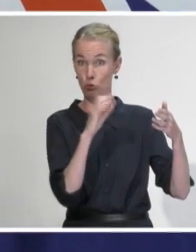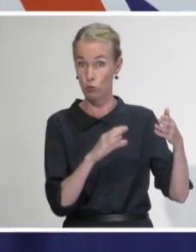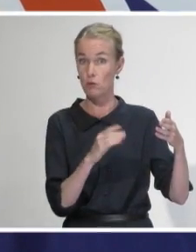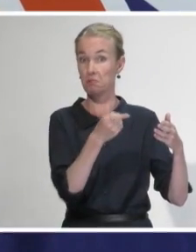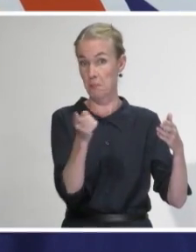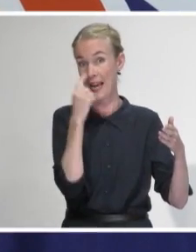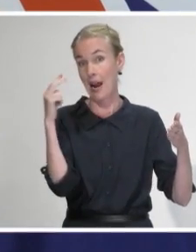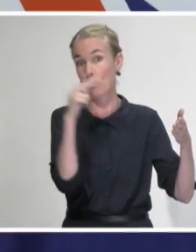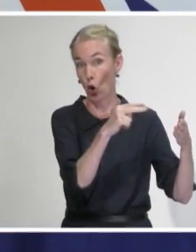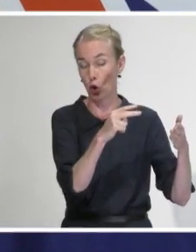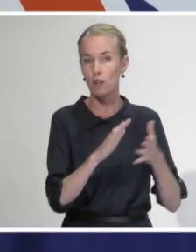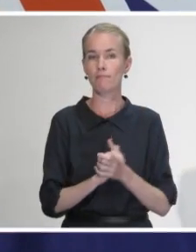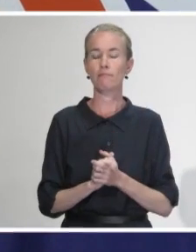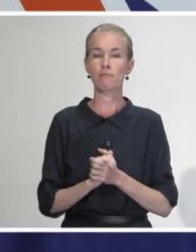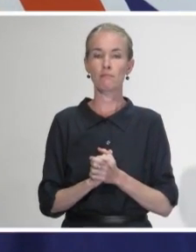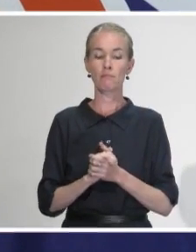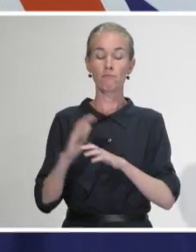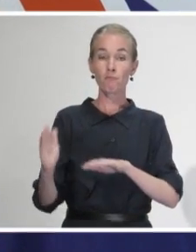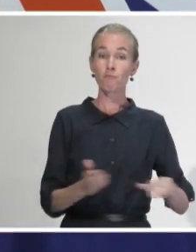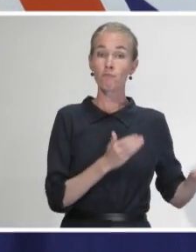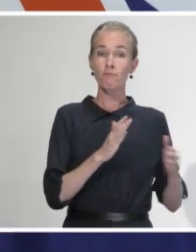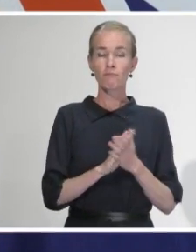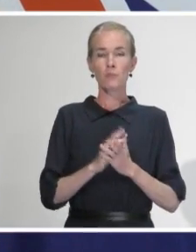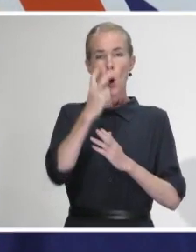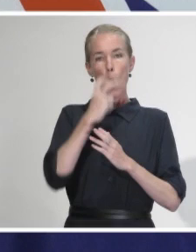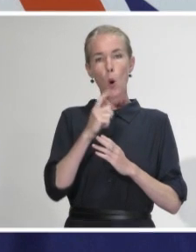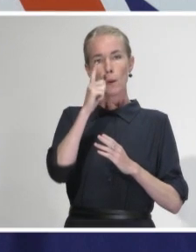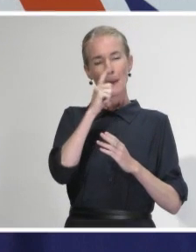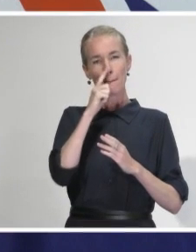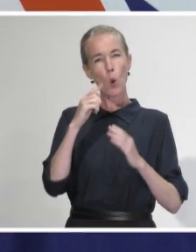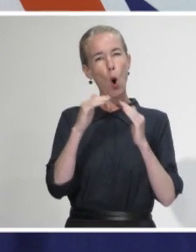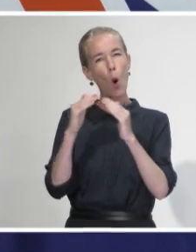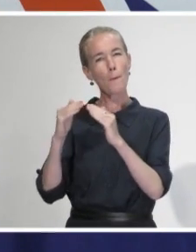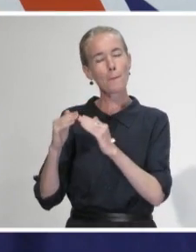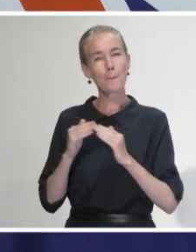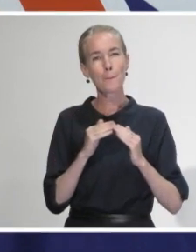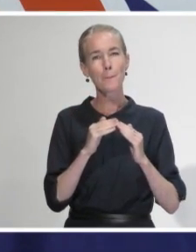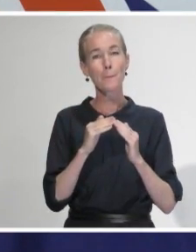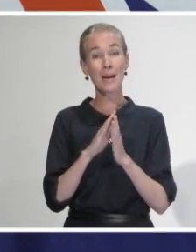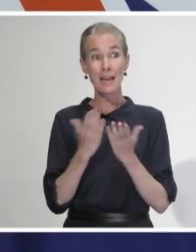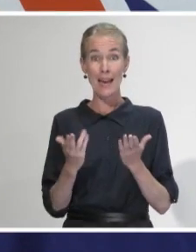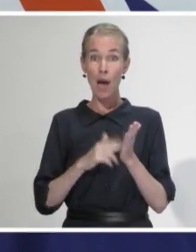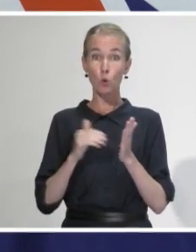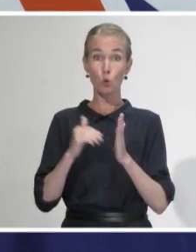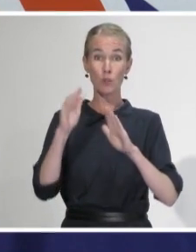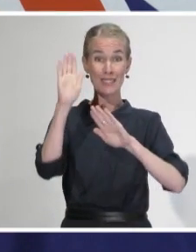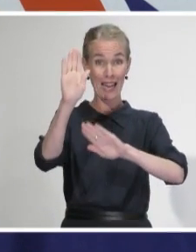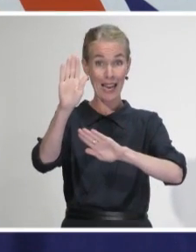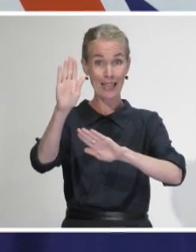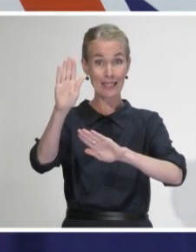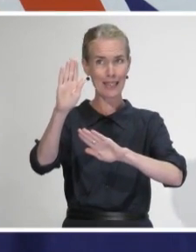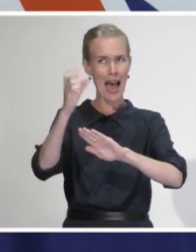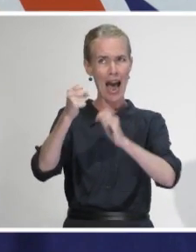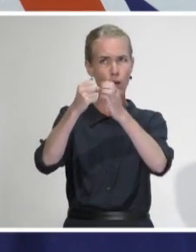I just want to comment on age residential care as a key setting. We currently have three significant COVID-19